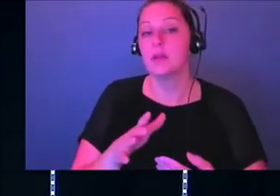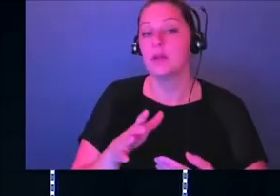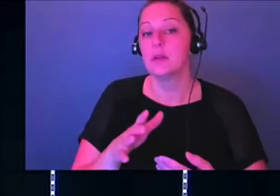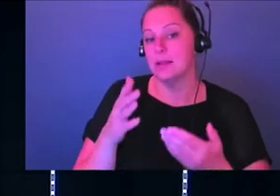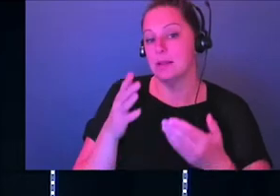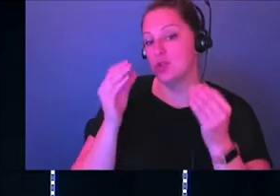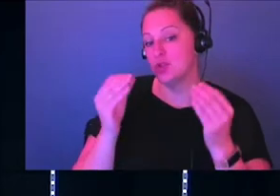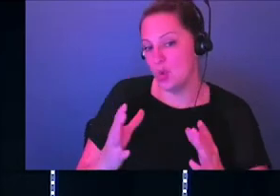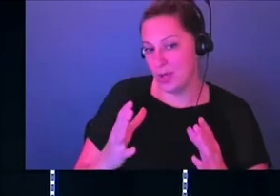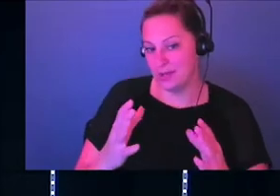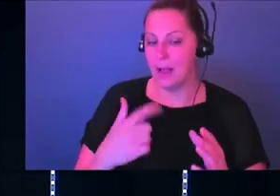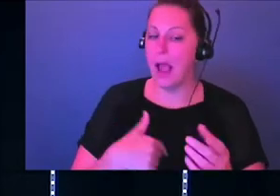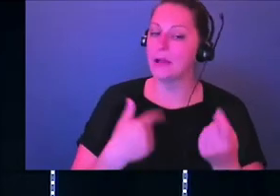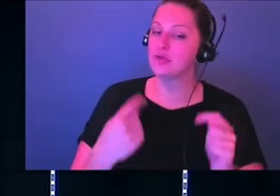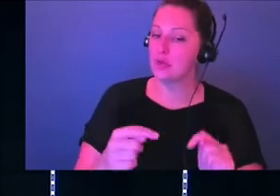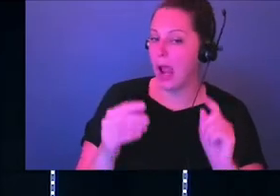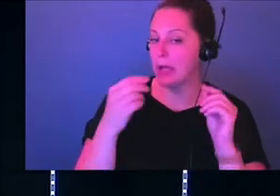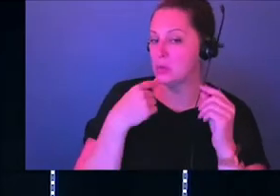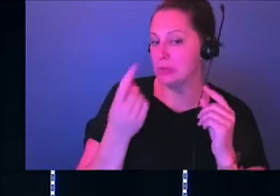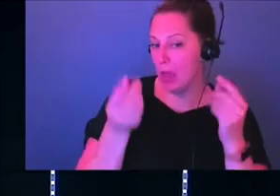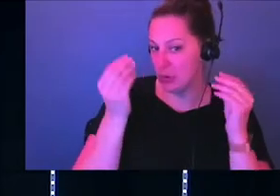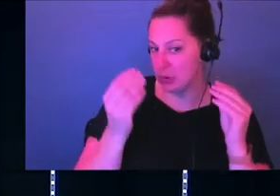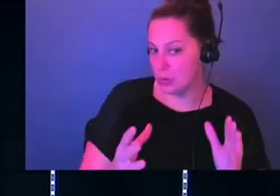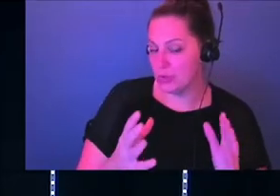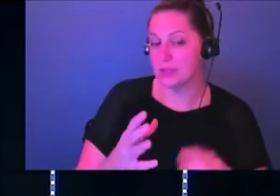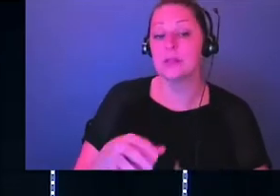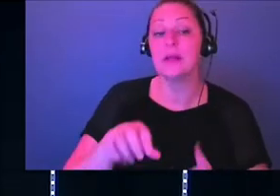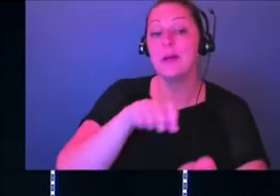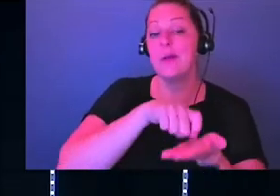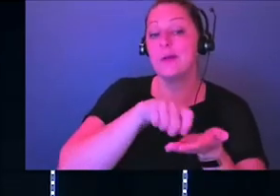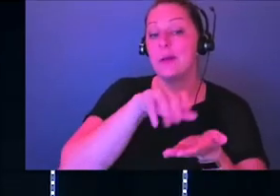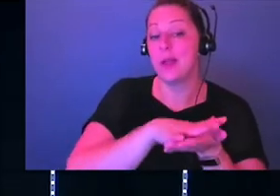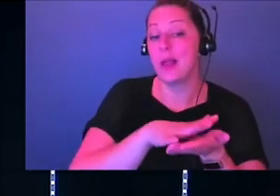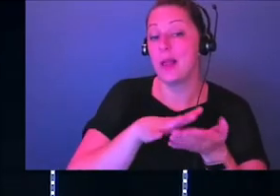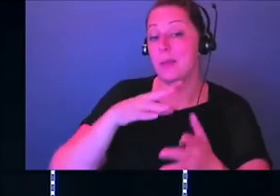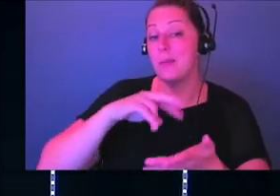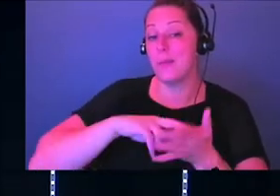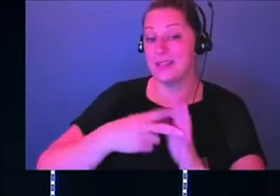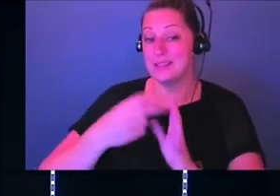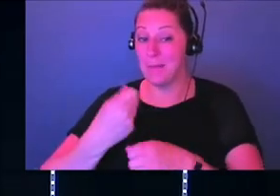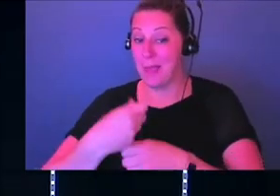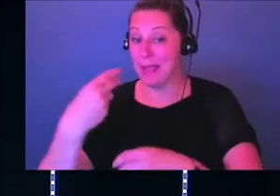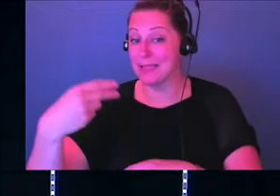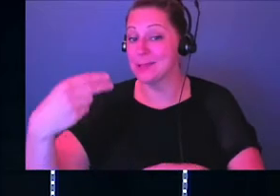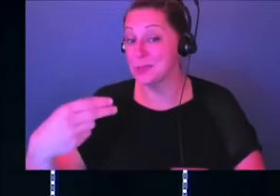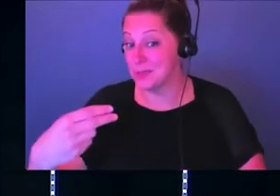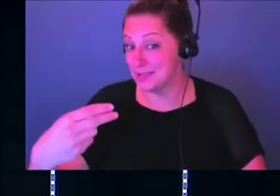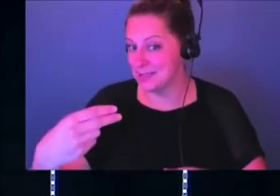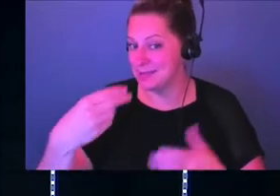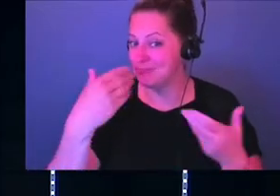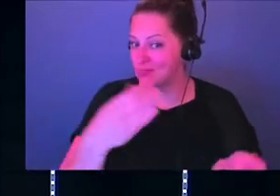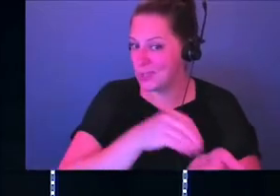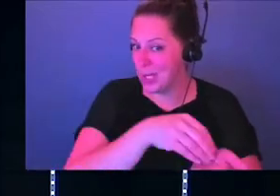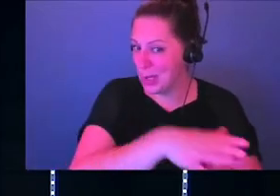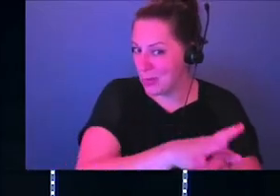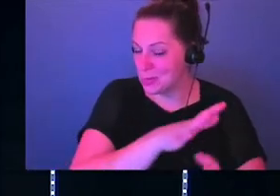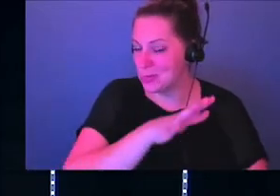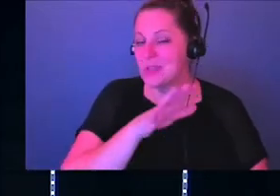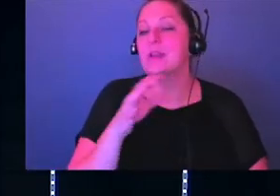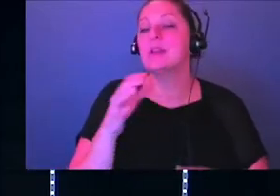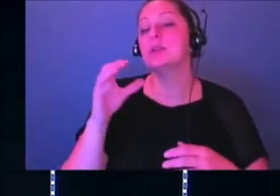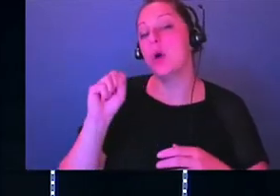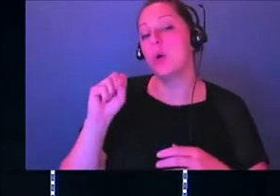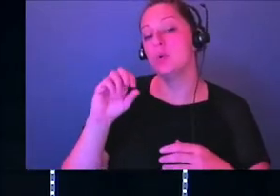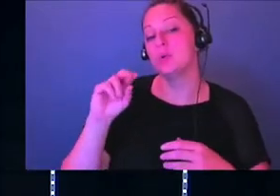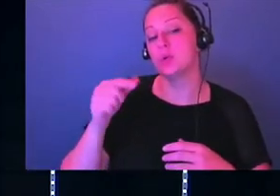sometimes that, or at least I try to sometimes, is that note takers are history makers, okay? So come on, you want to make some history, take some notes. So Songs